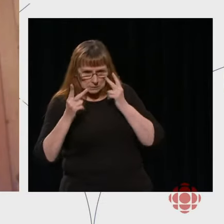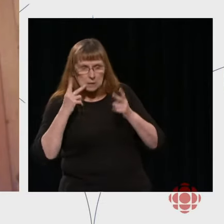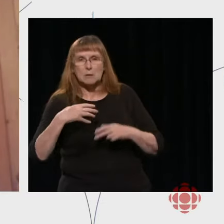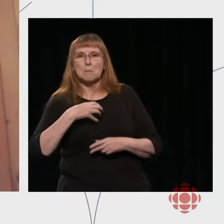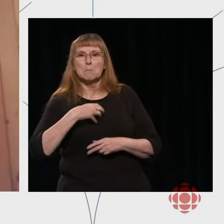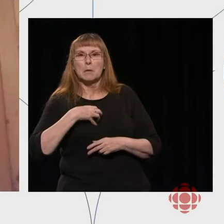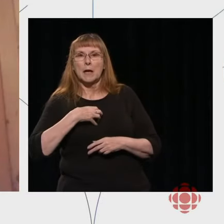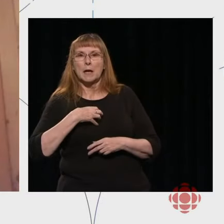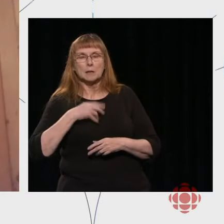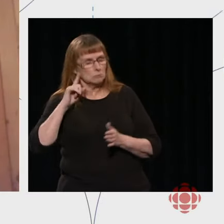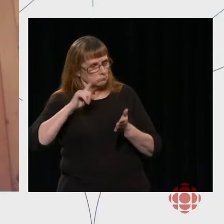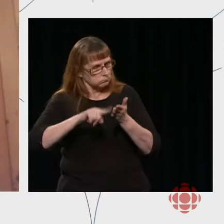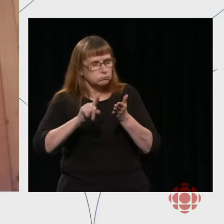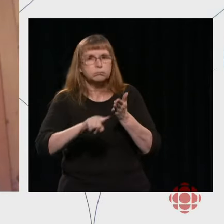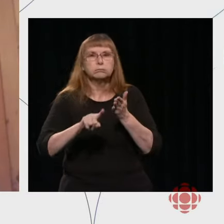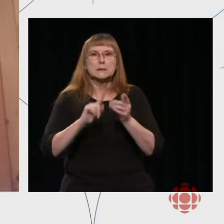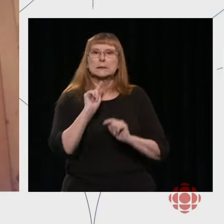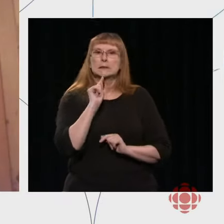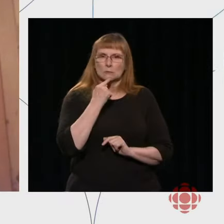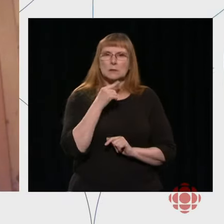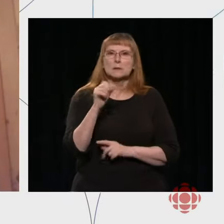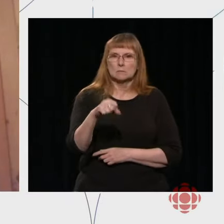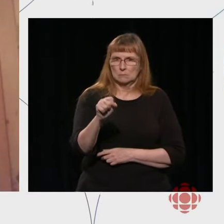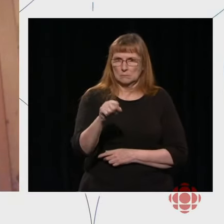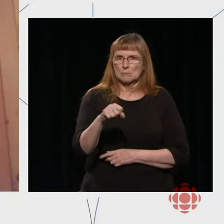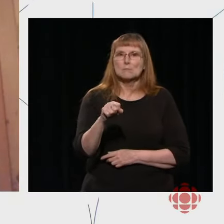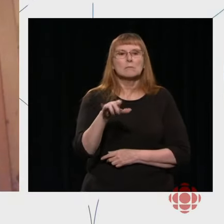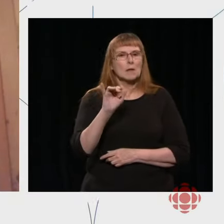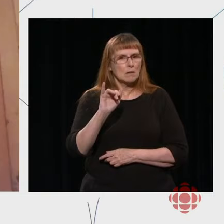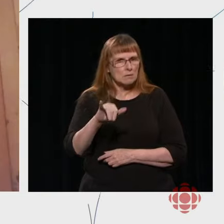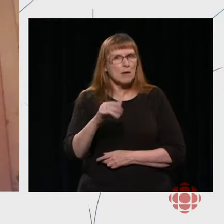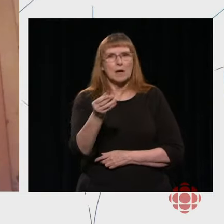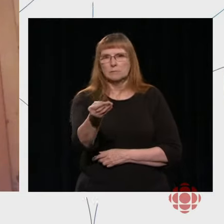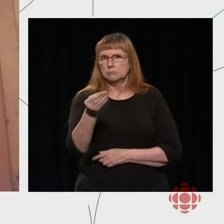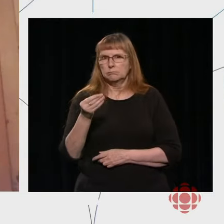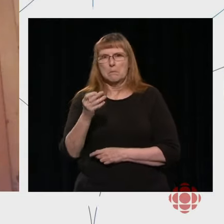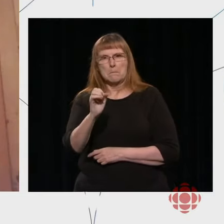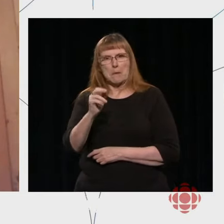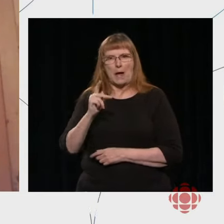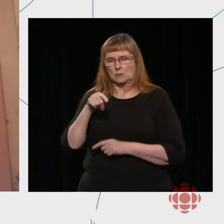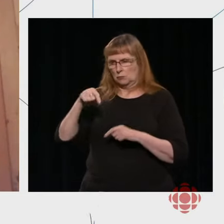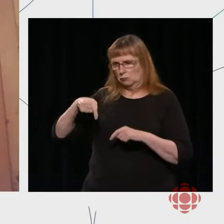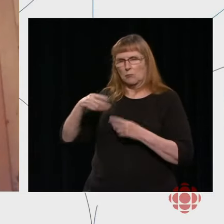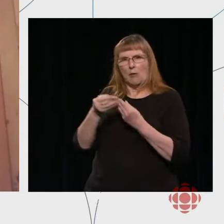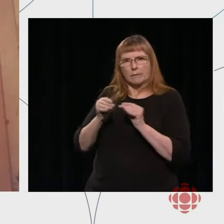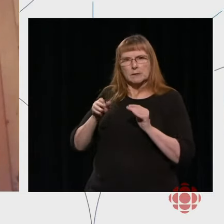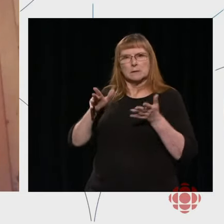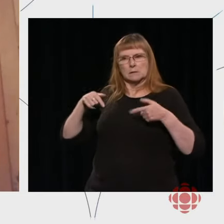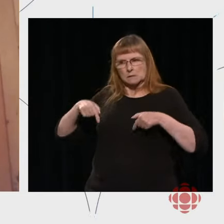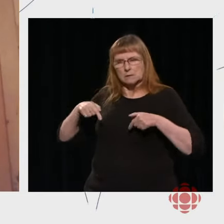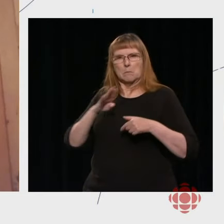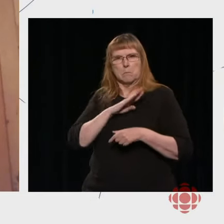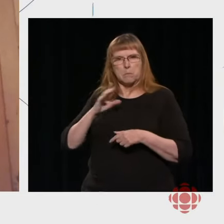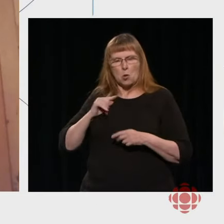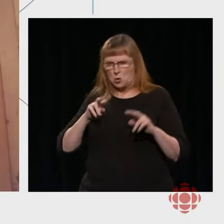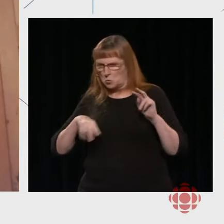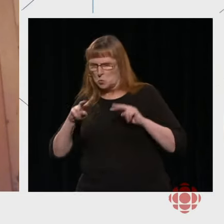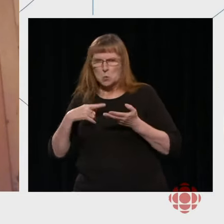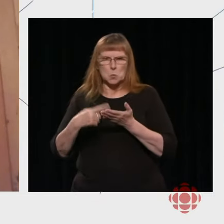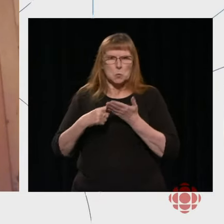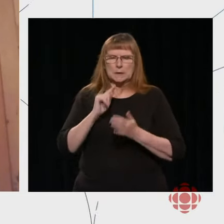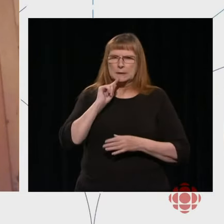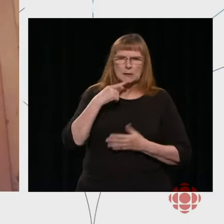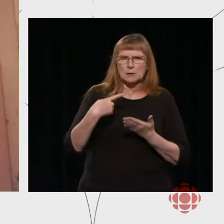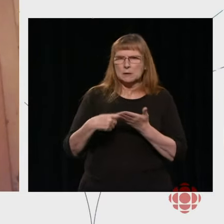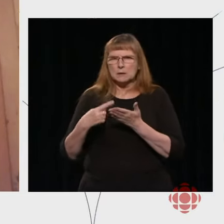concerns that come into his office and brings those back to us. And there are very thorough conversations following those